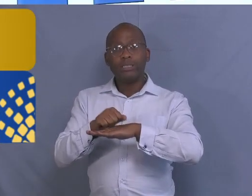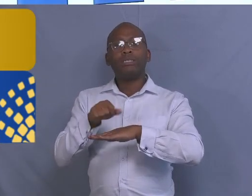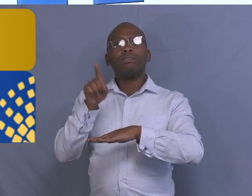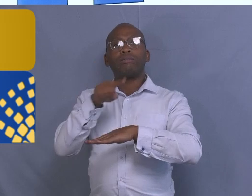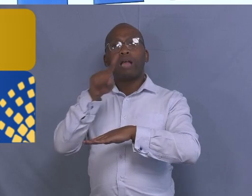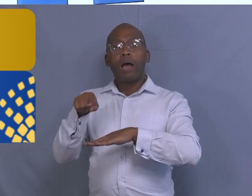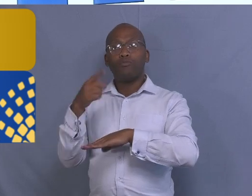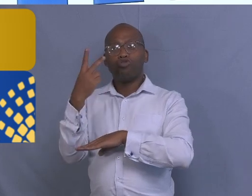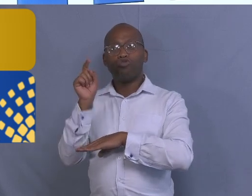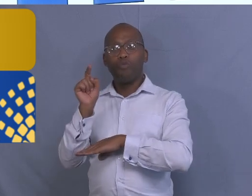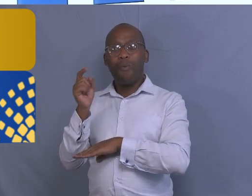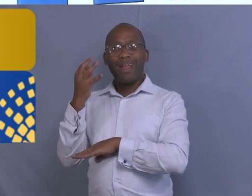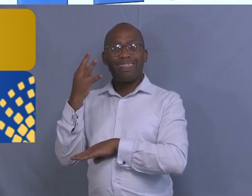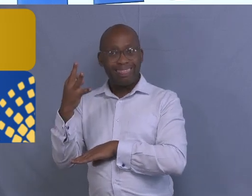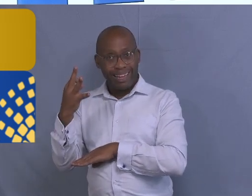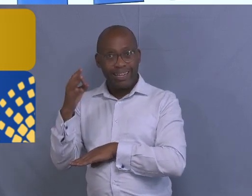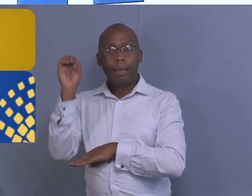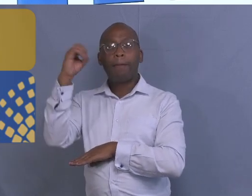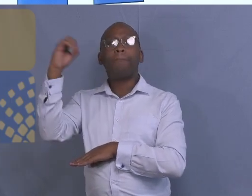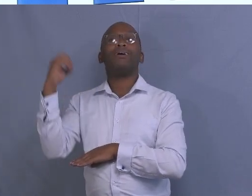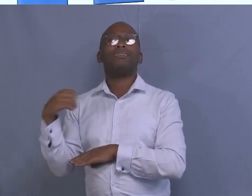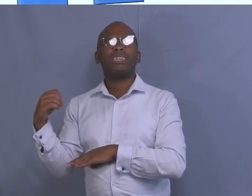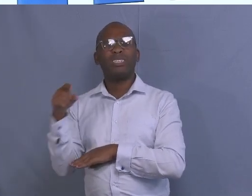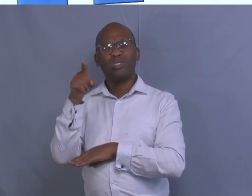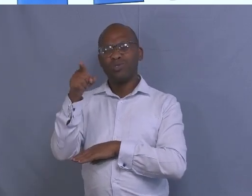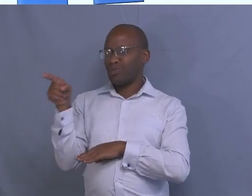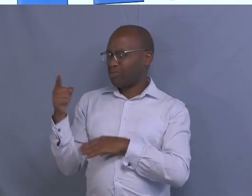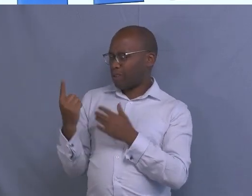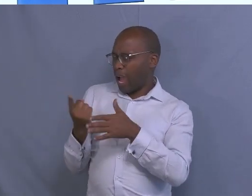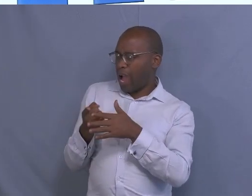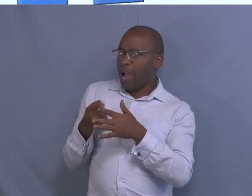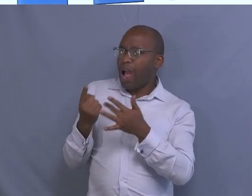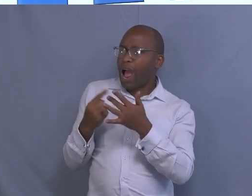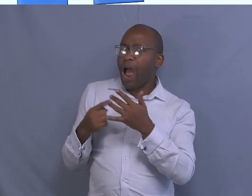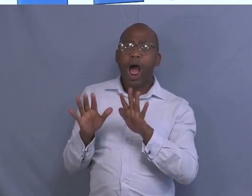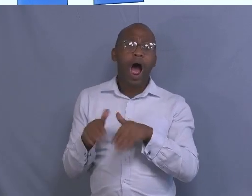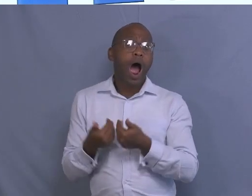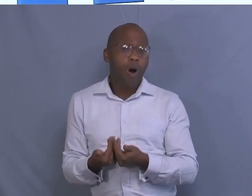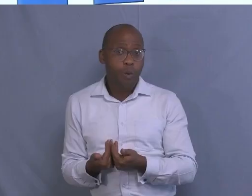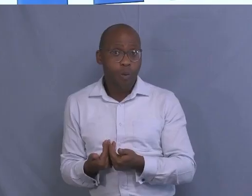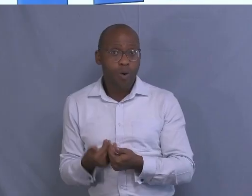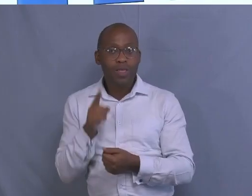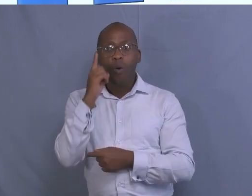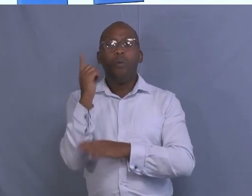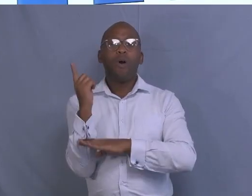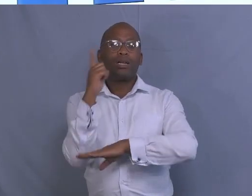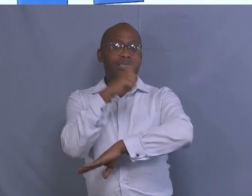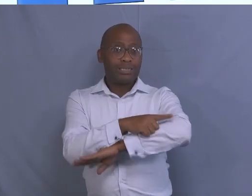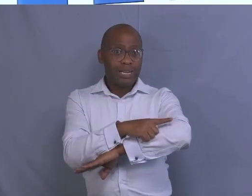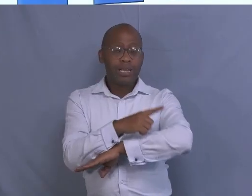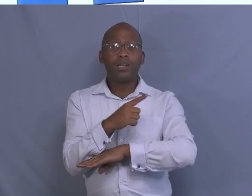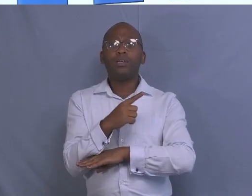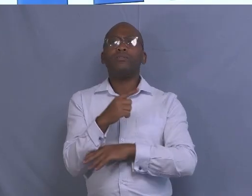Then, how would you tackle such question? If you remember, animals need feed daily, they need